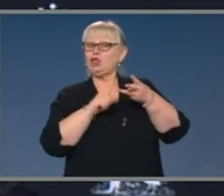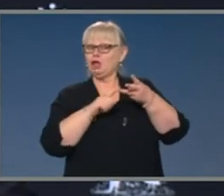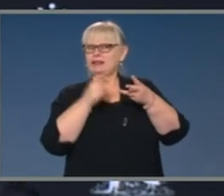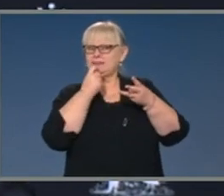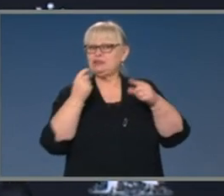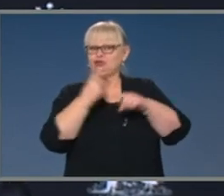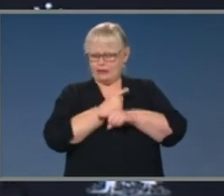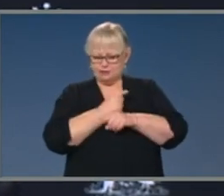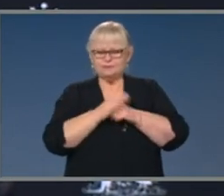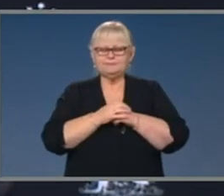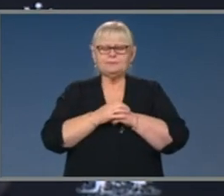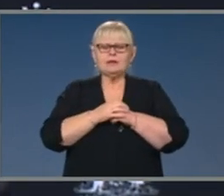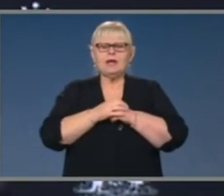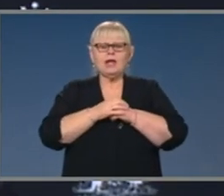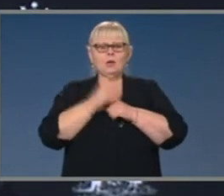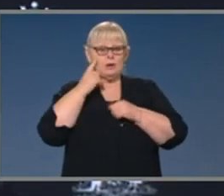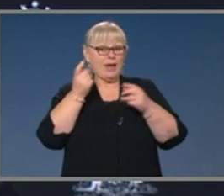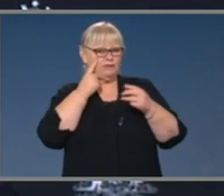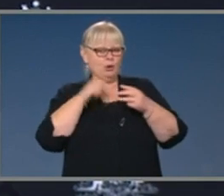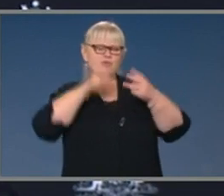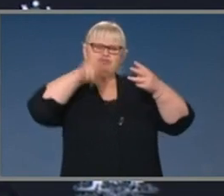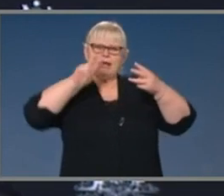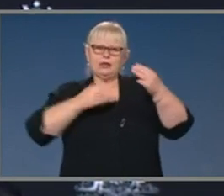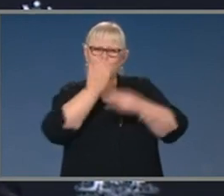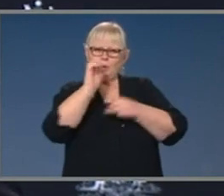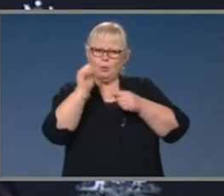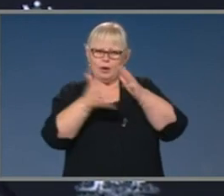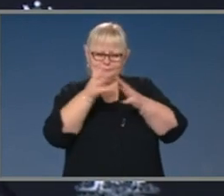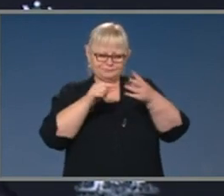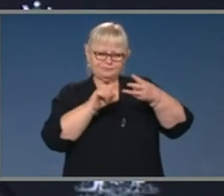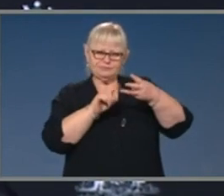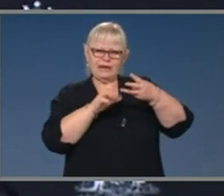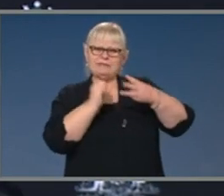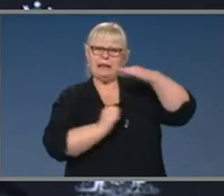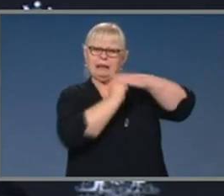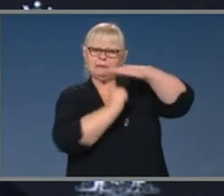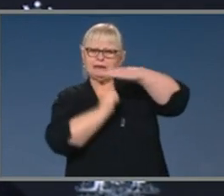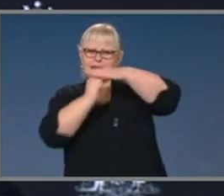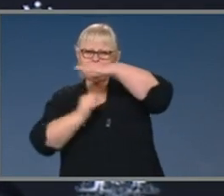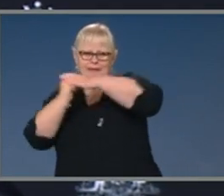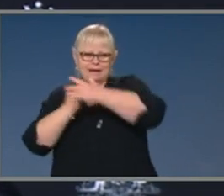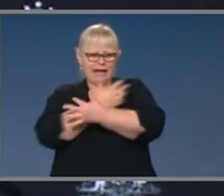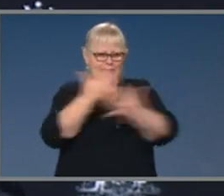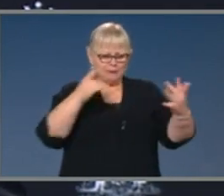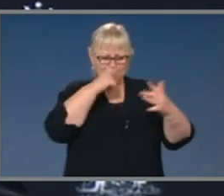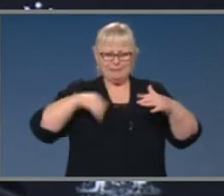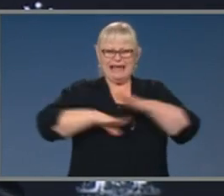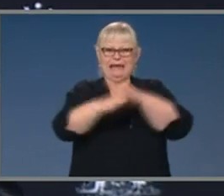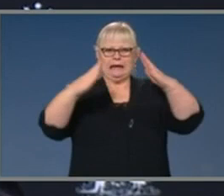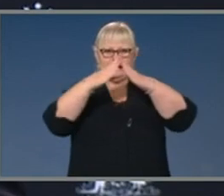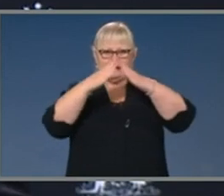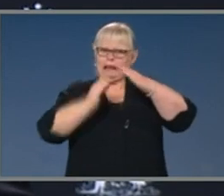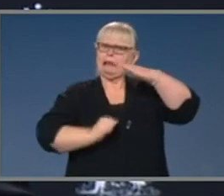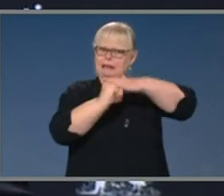those is as you look across the third step, you will note a series of caps for indoor gatherings of 100.